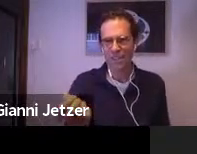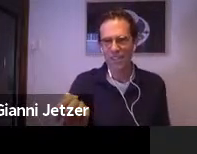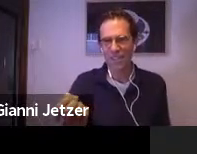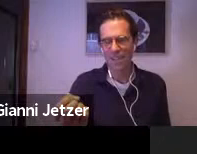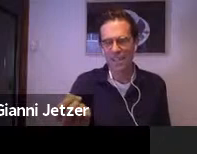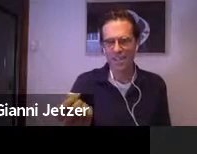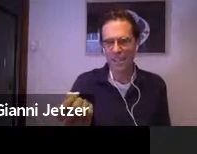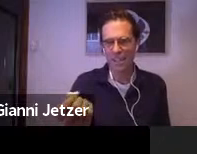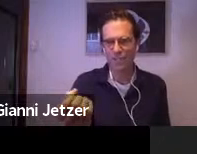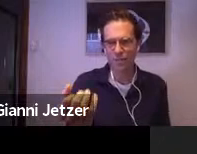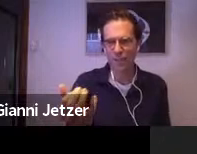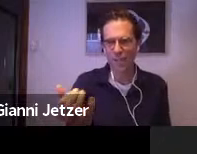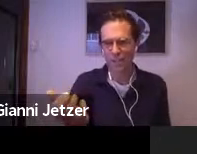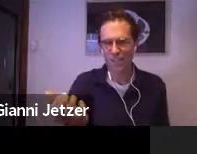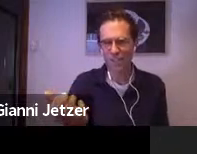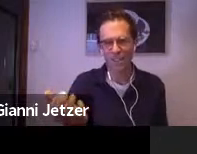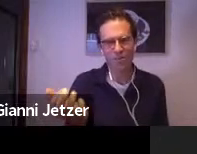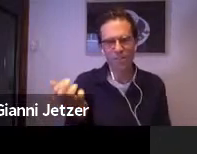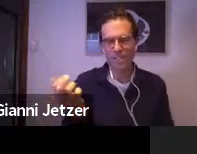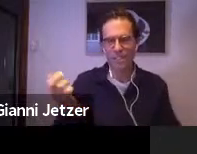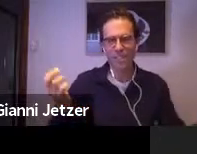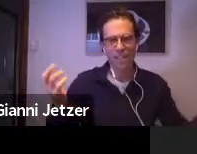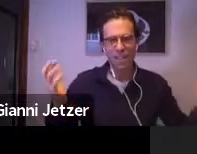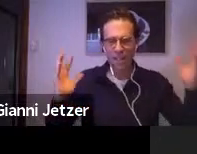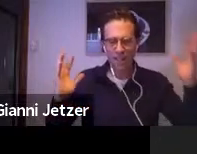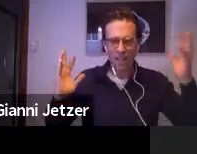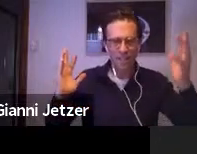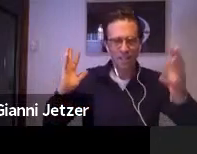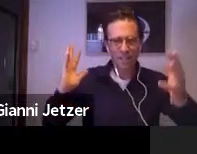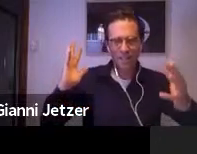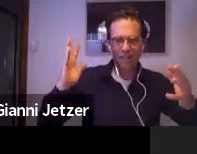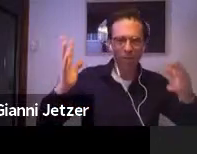that has a sense for fashion, and it was just like